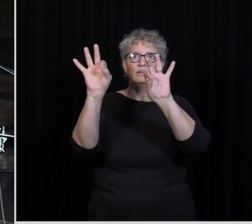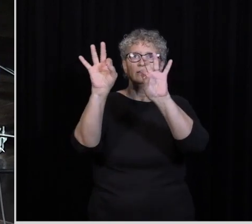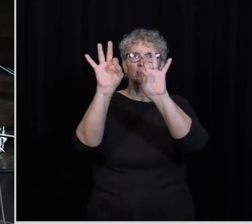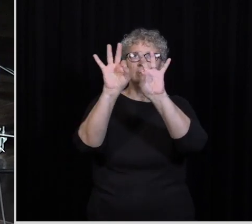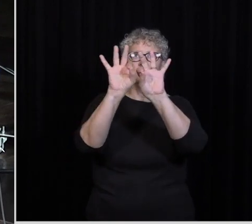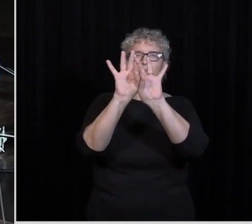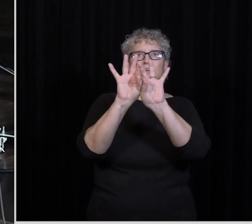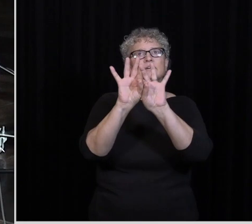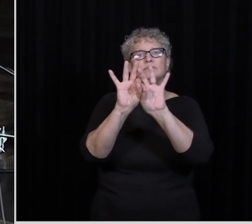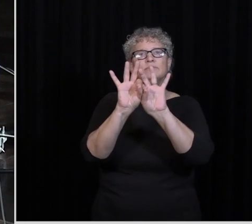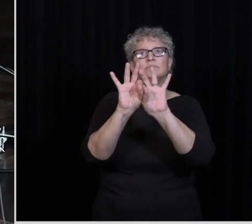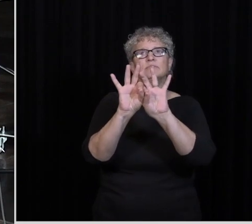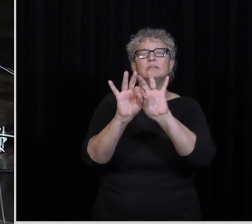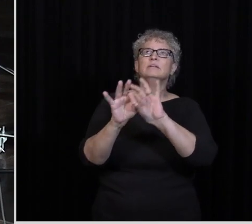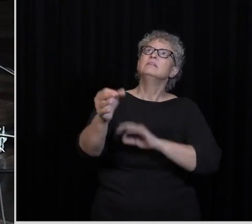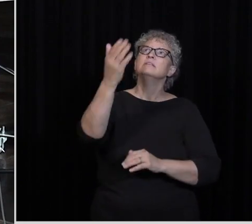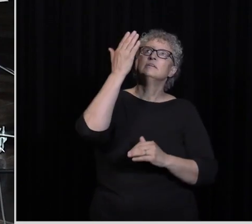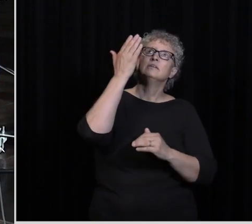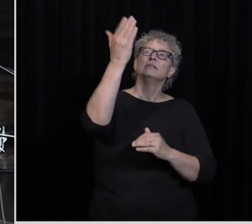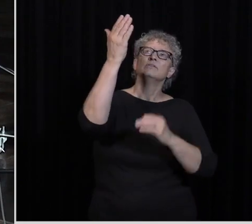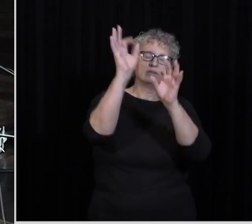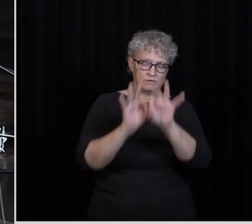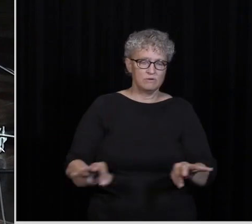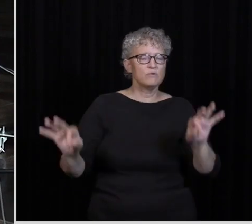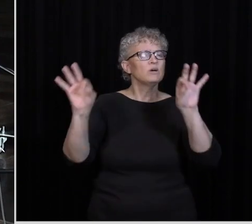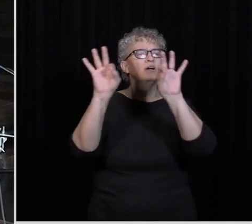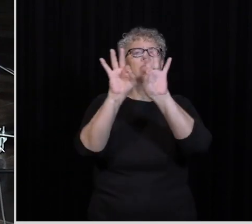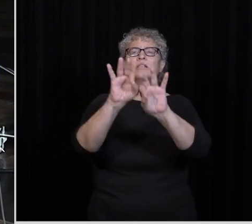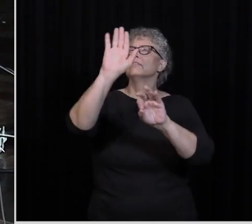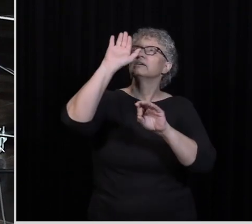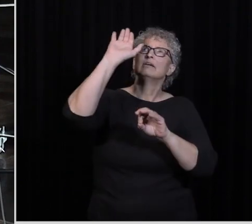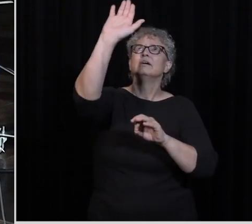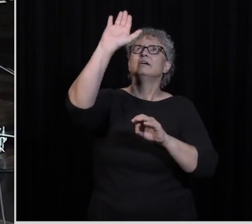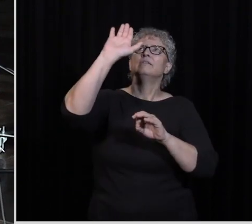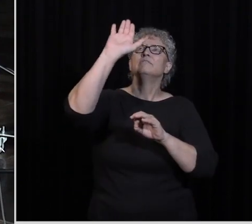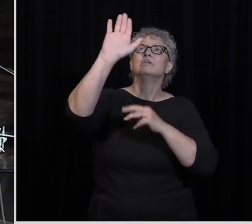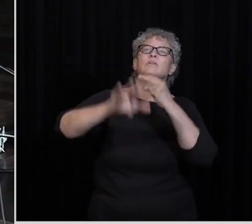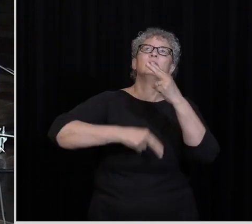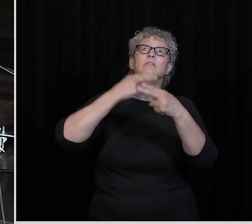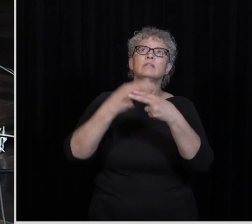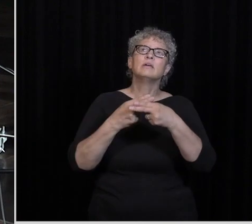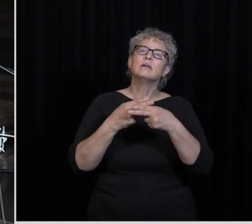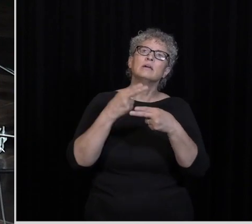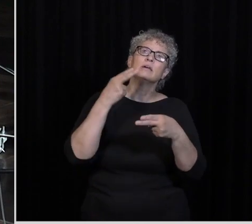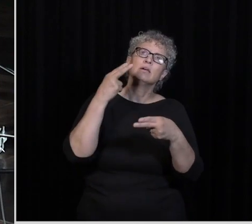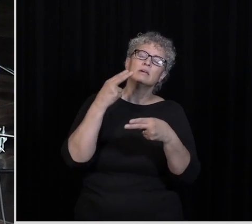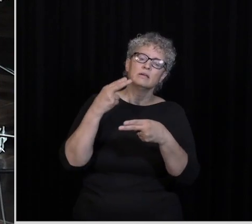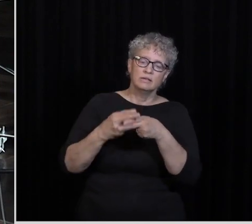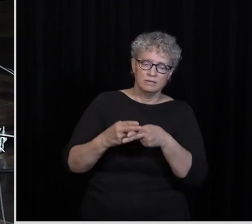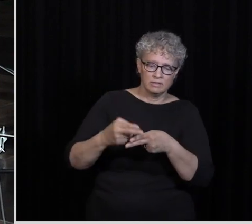of your name